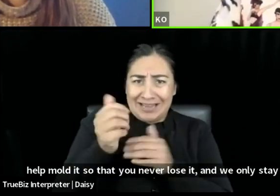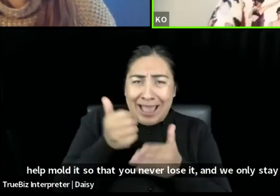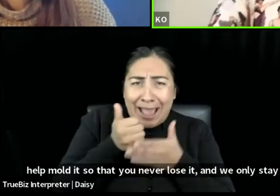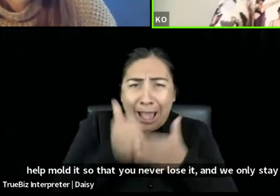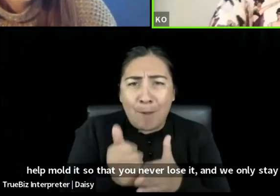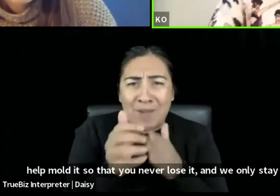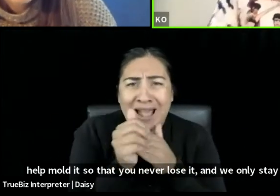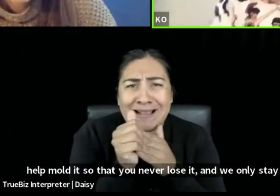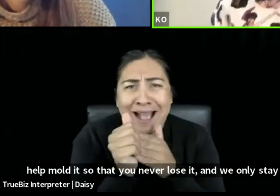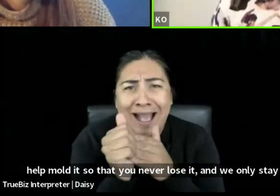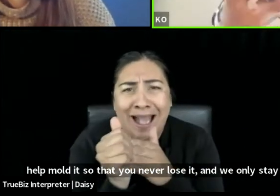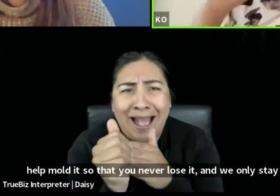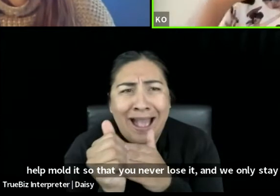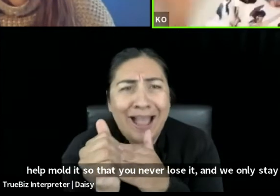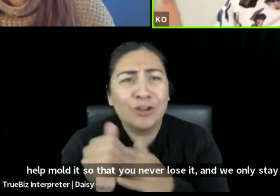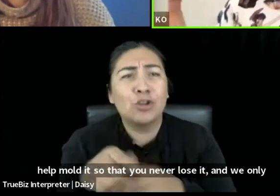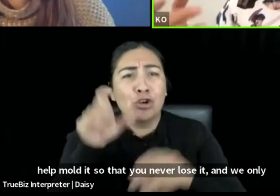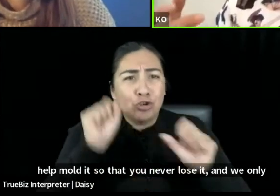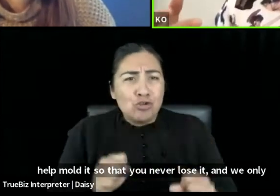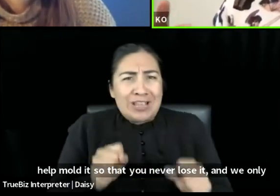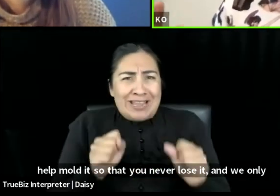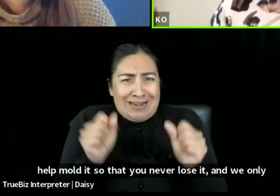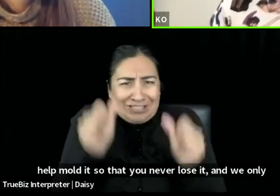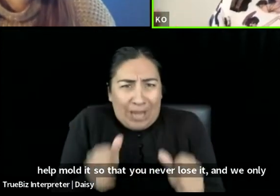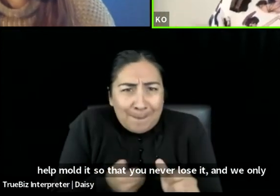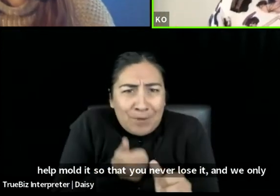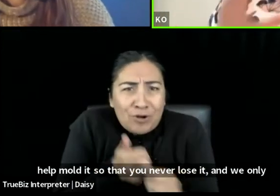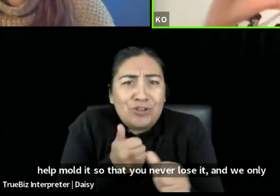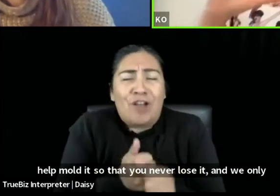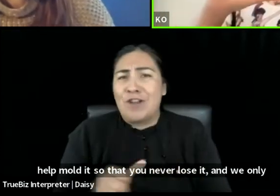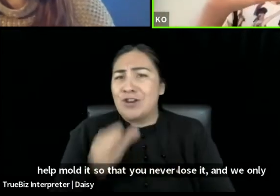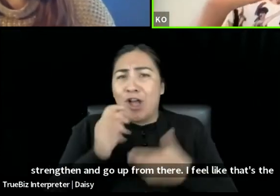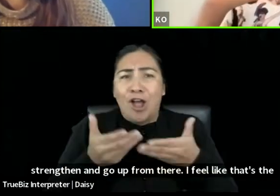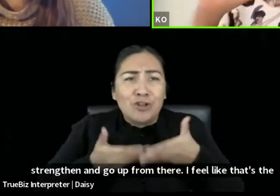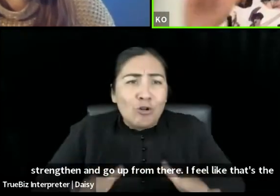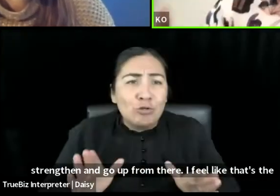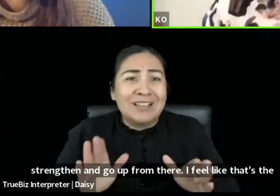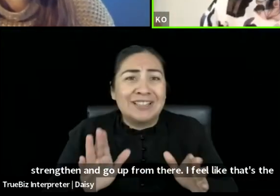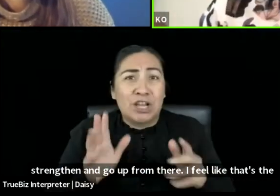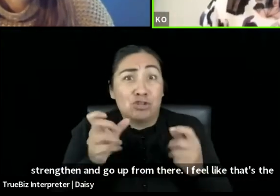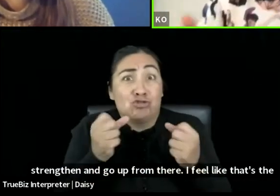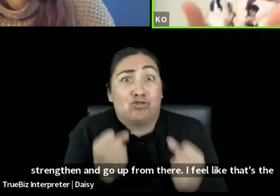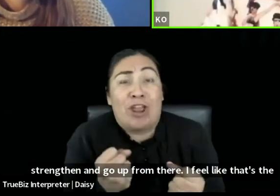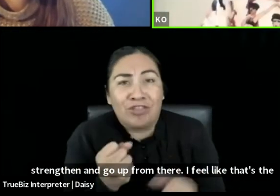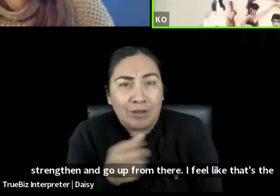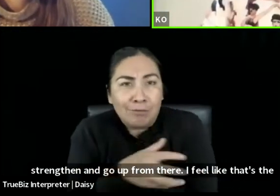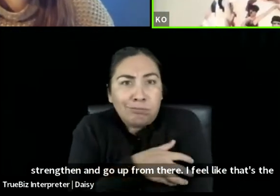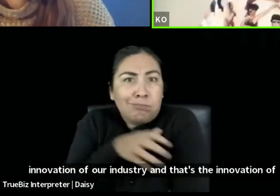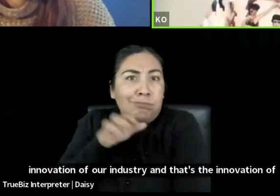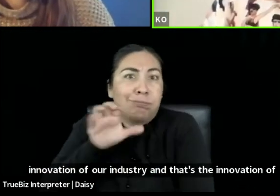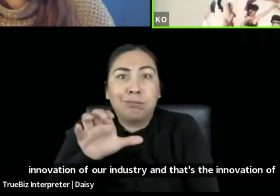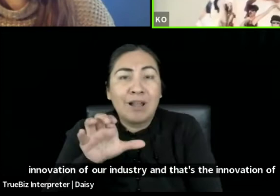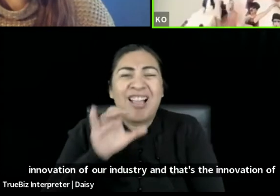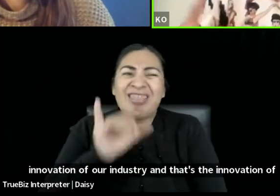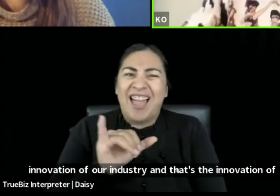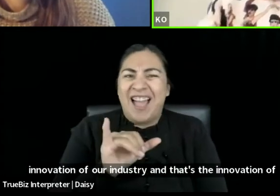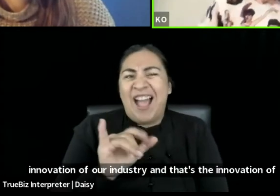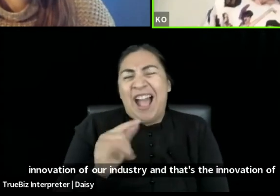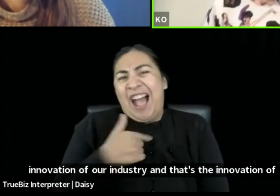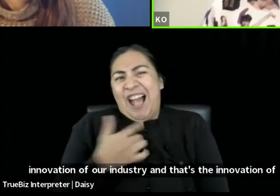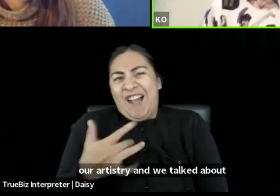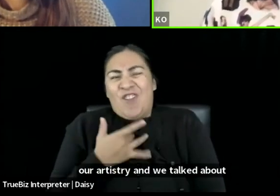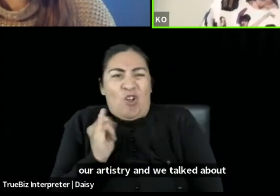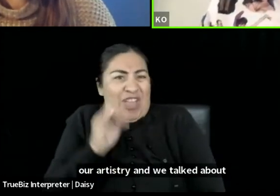strengthen and go up from there. I feel like that's the innovation of our industry. And that's the innovation of our artistry. And when we talk about even like being